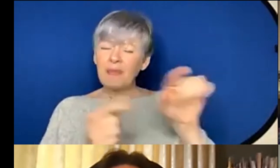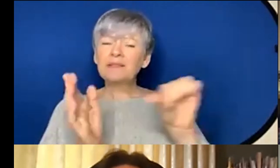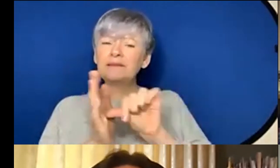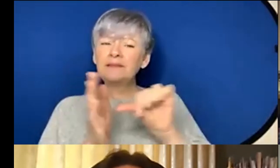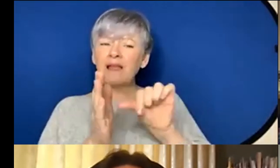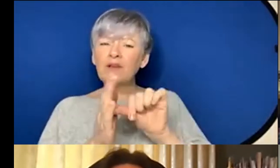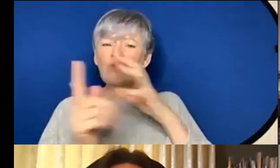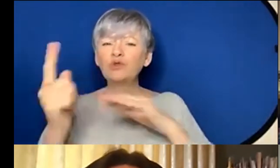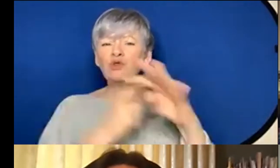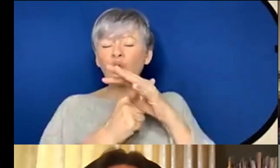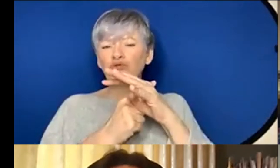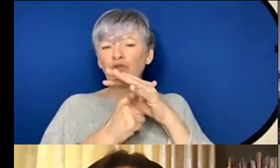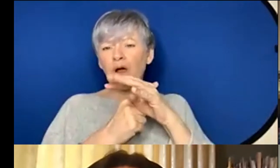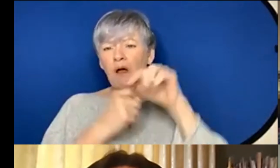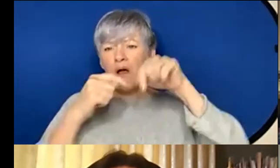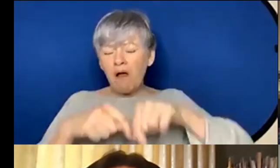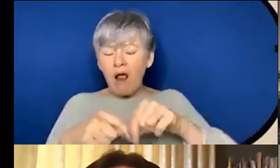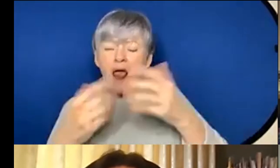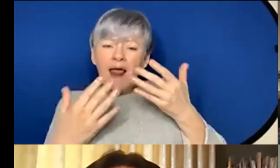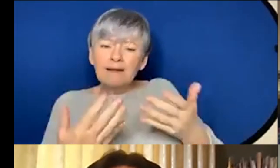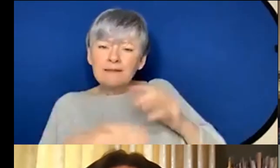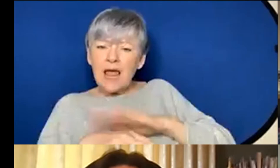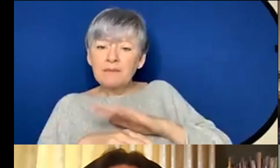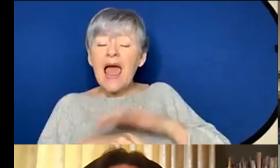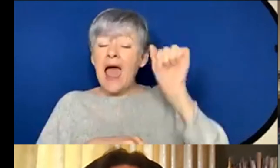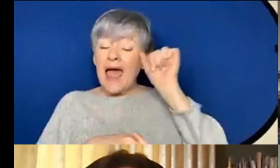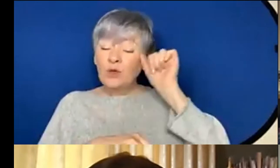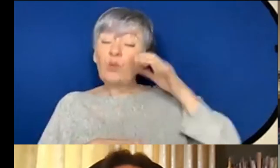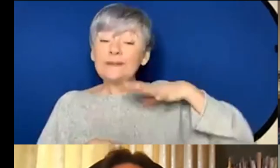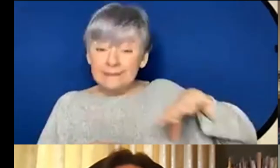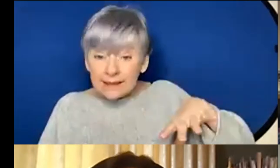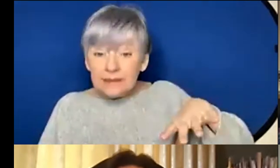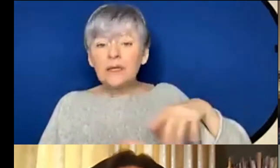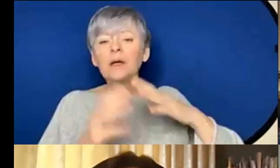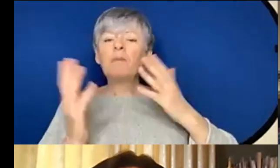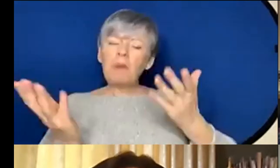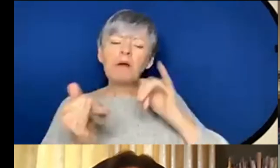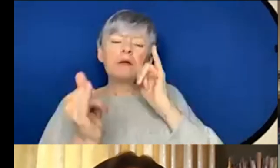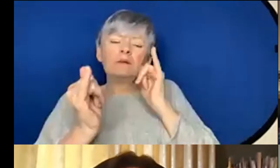square really at times even if I know it's a necessary one but sometimes